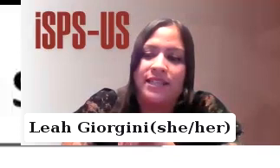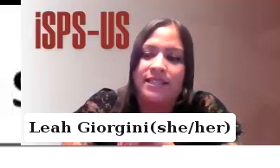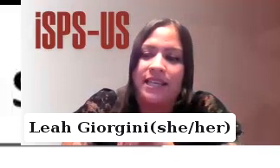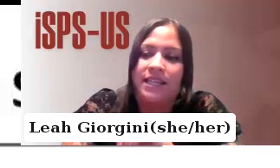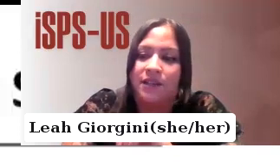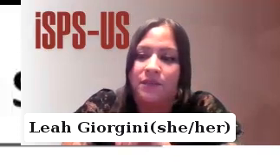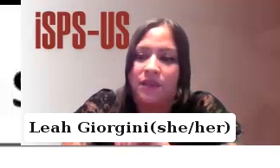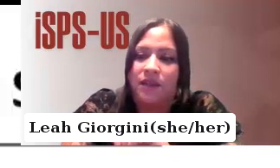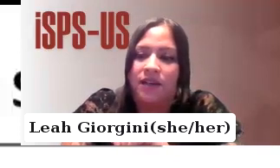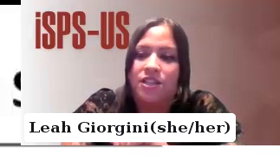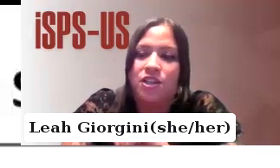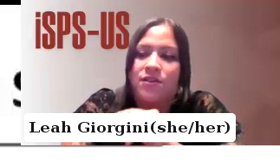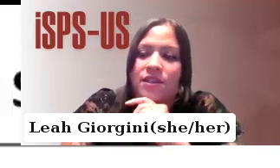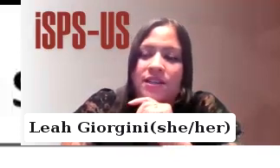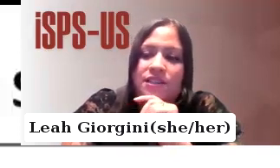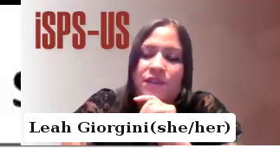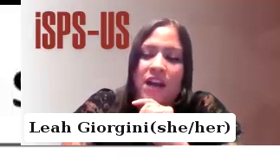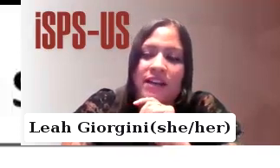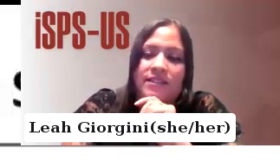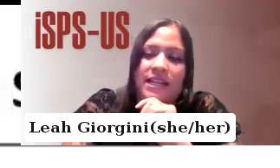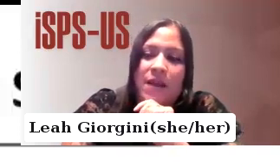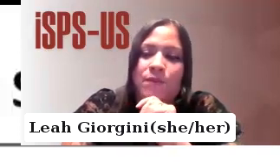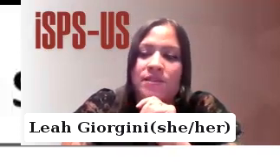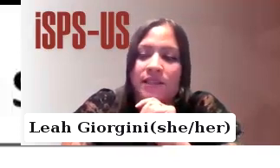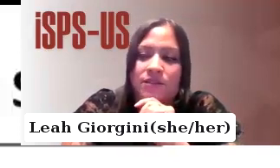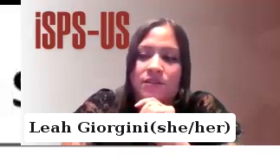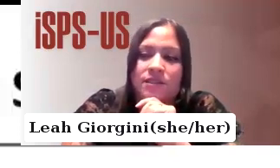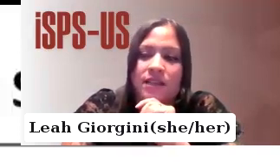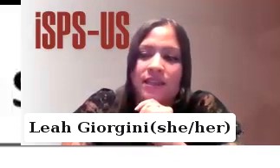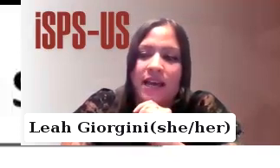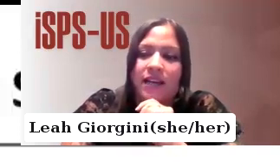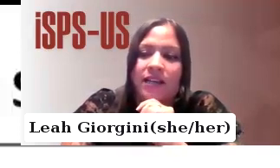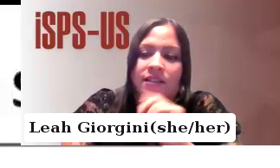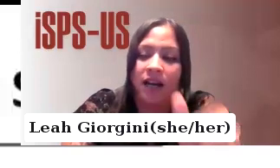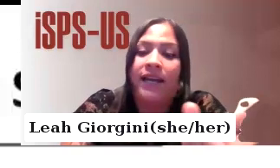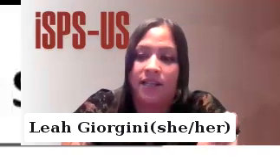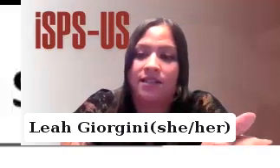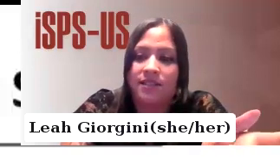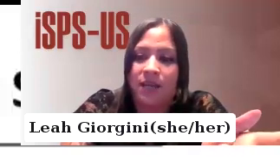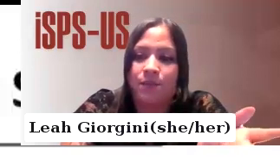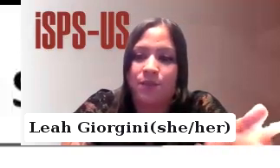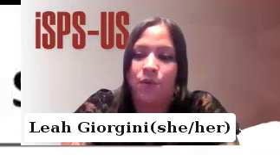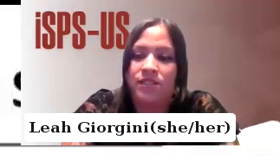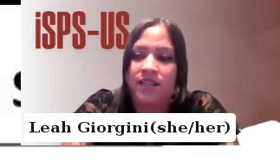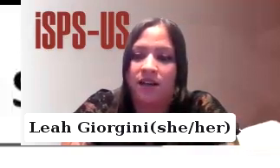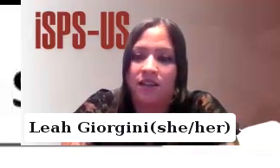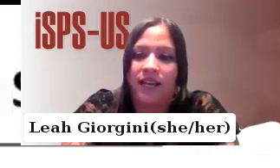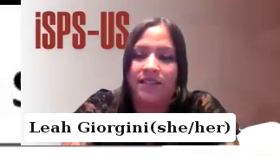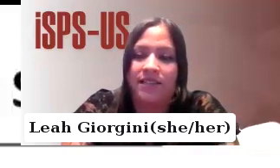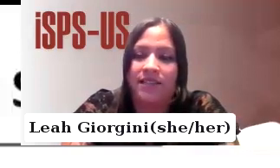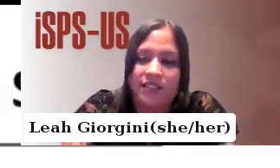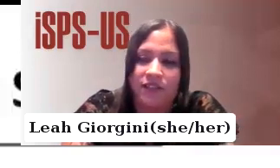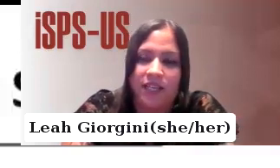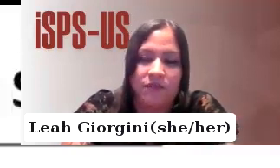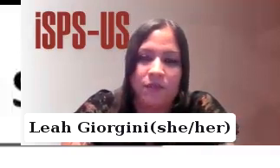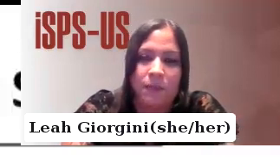useful for ot's either because it shows us the various enablement skills that can guide us in supporting our